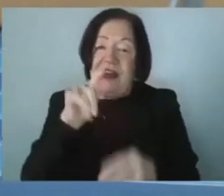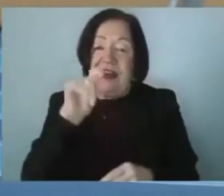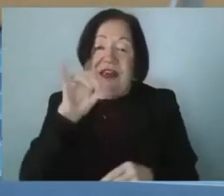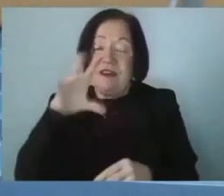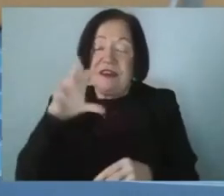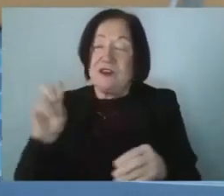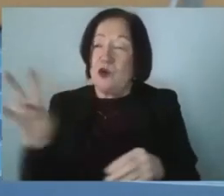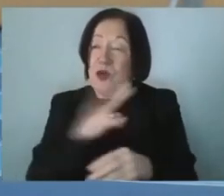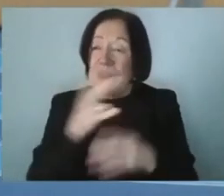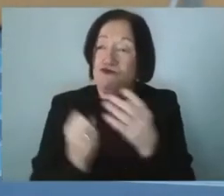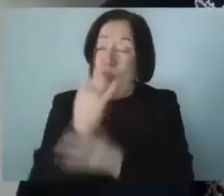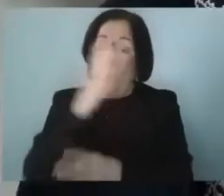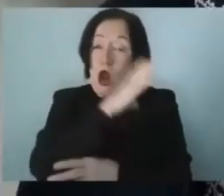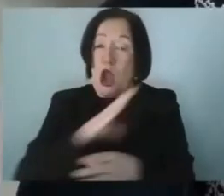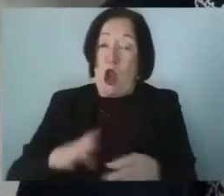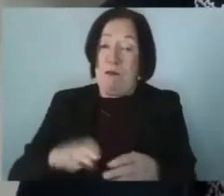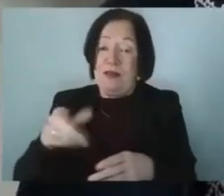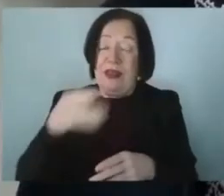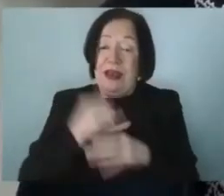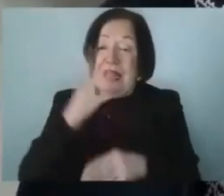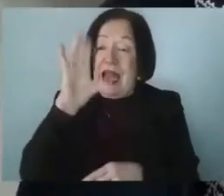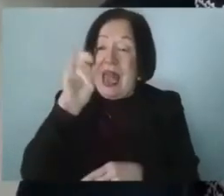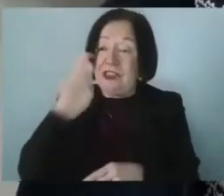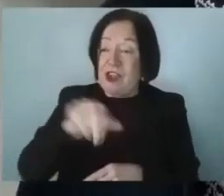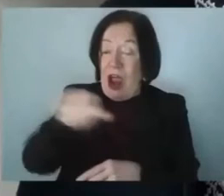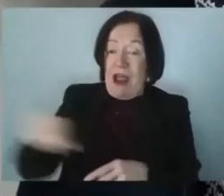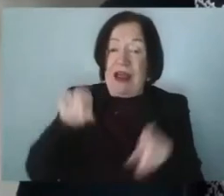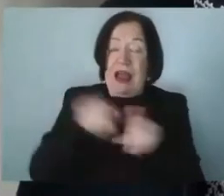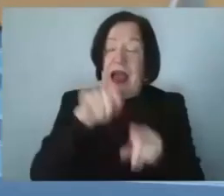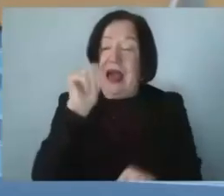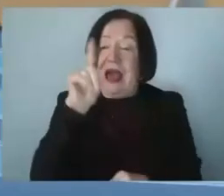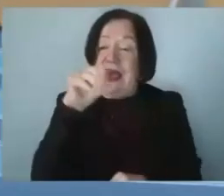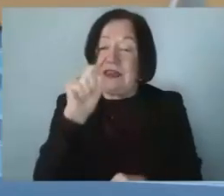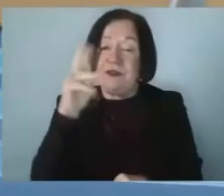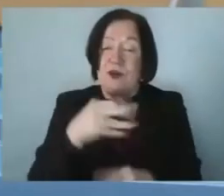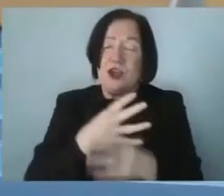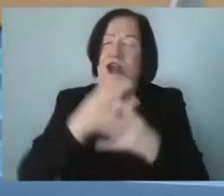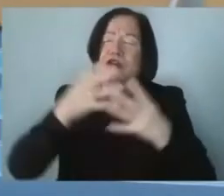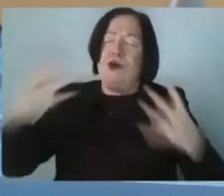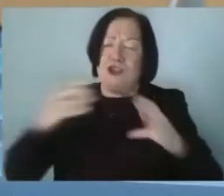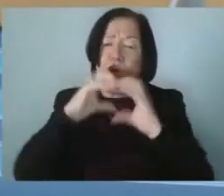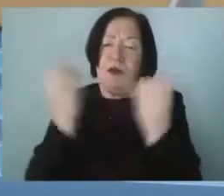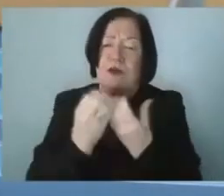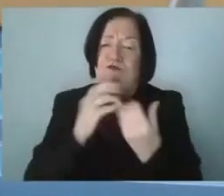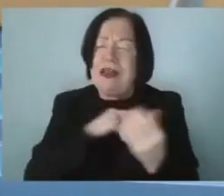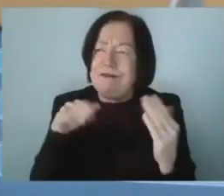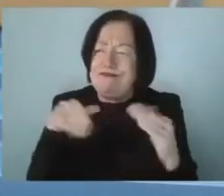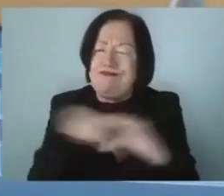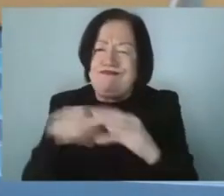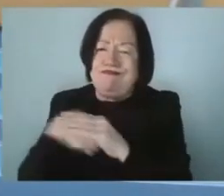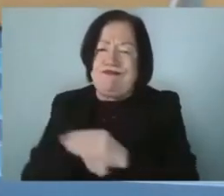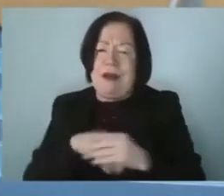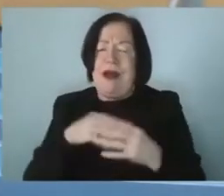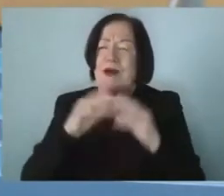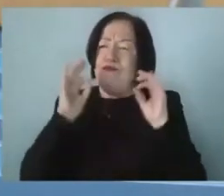growing clubs in in um leinster region as is adamstown huge community and really engaged and brilliant club